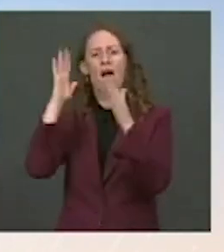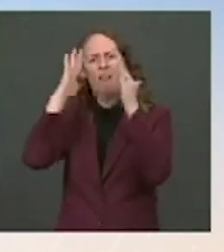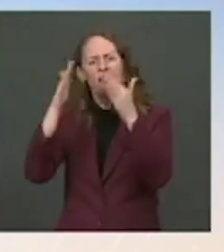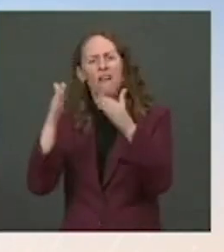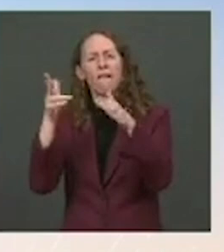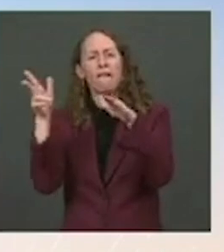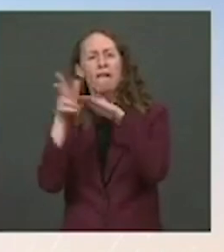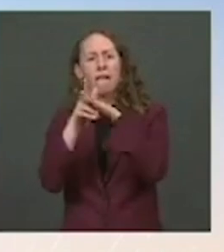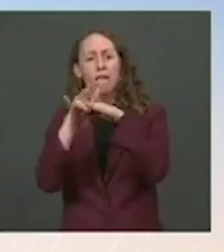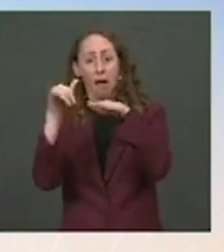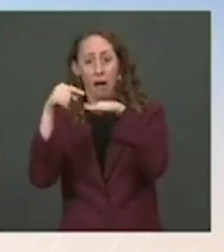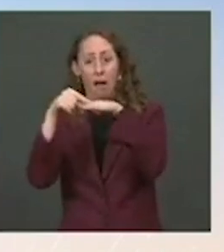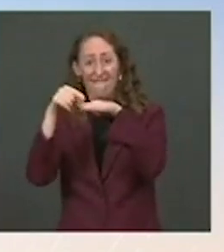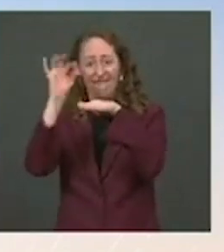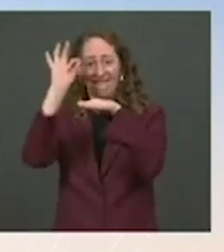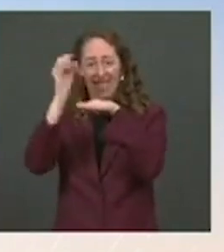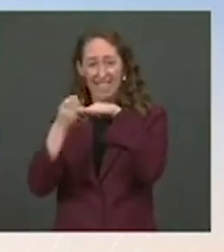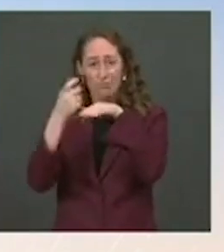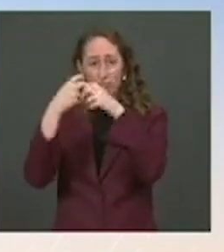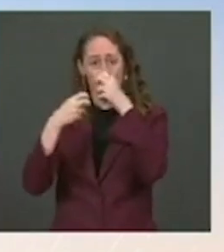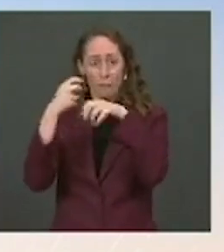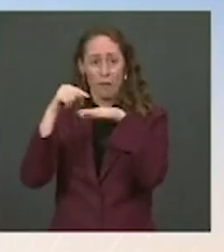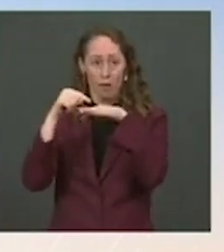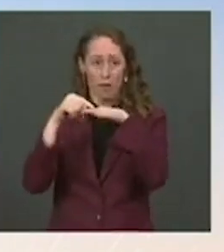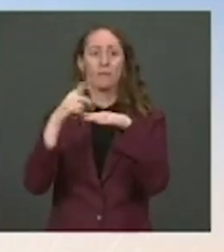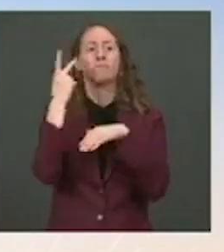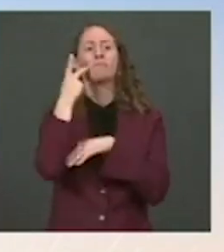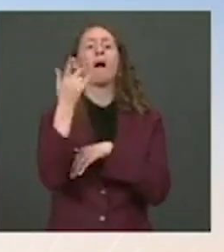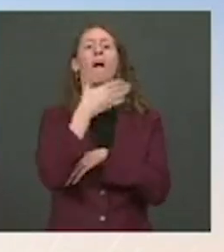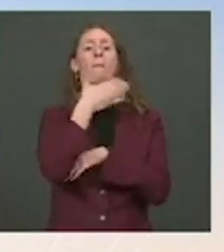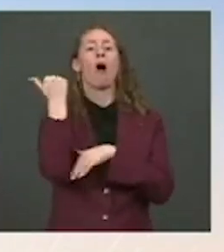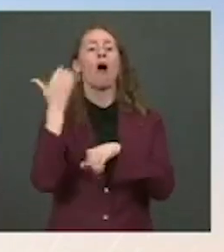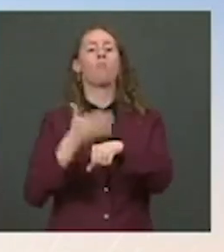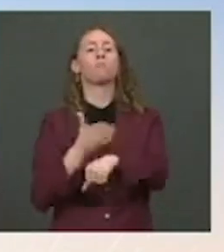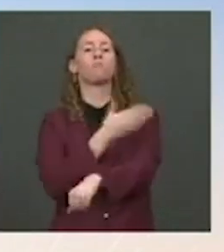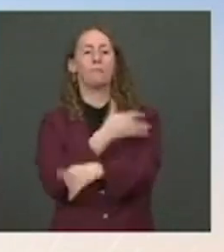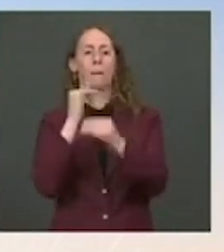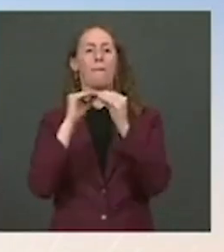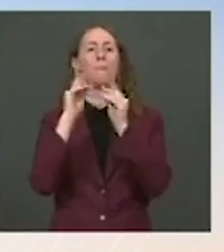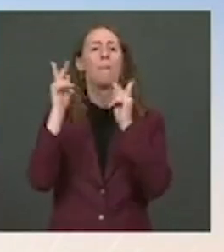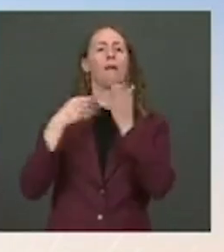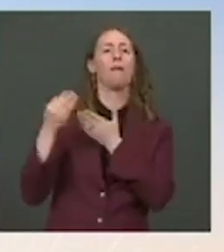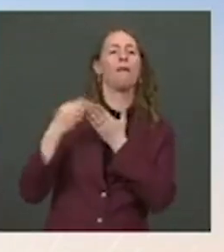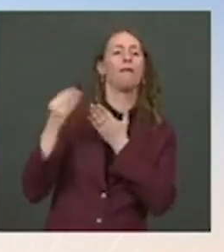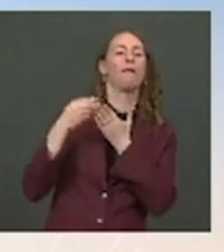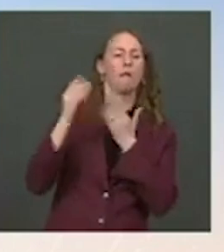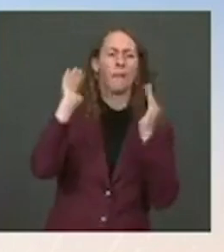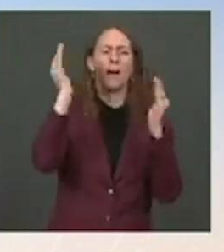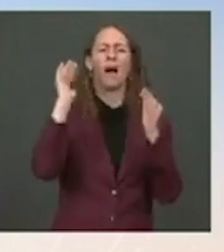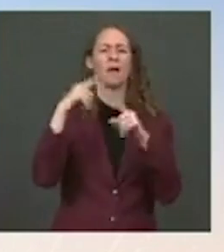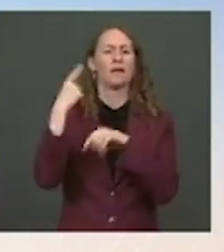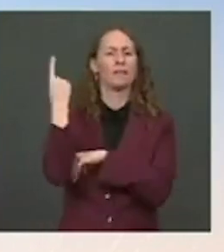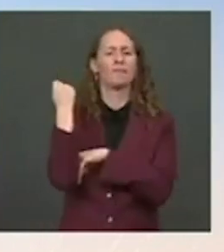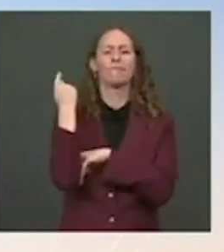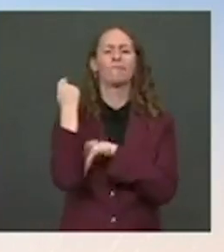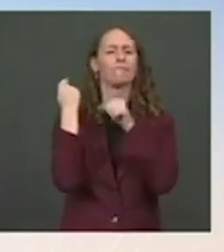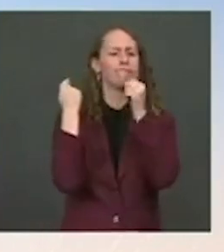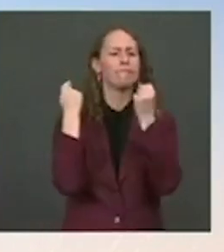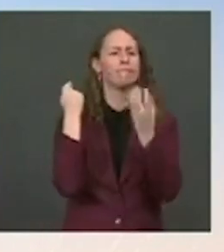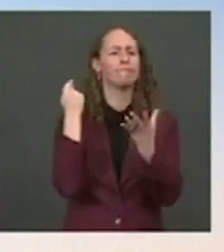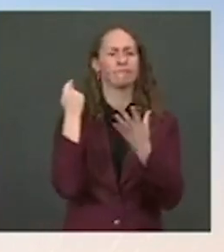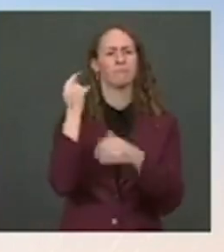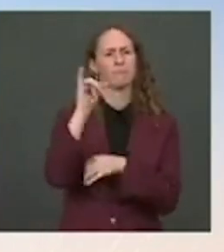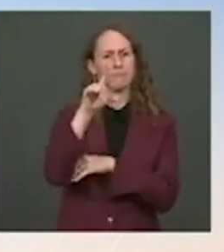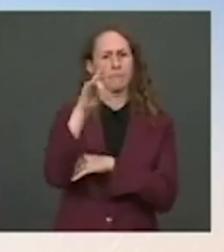at these ports will tell you is that they've seen an increase in volume dramatically as it relates to last year, a year ago — 20 percent, 30 percent